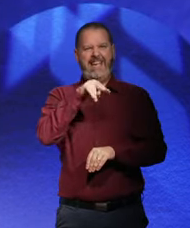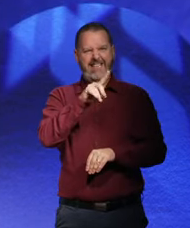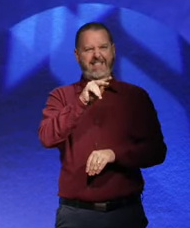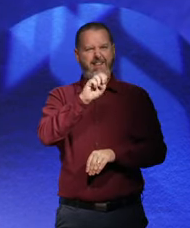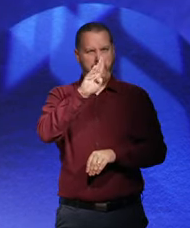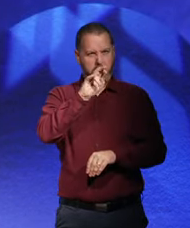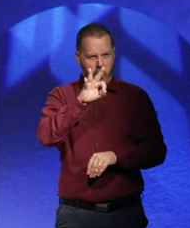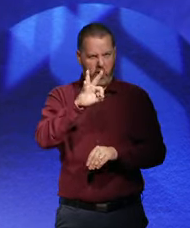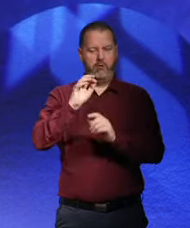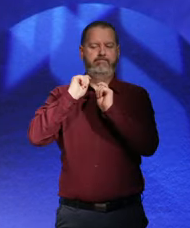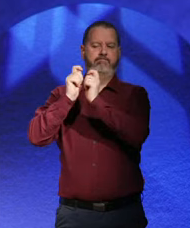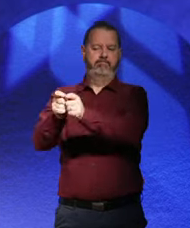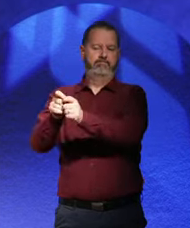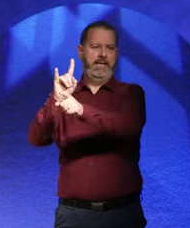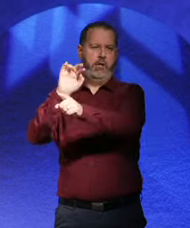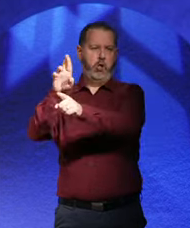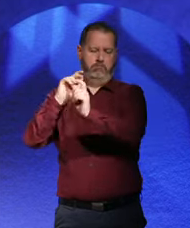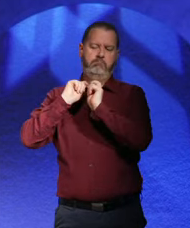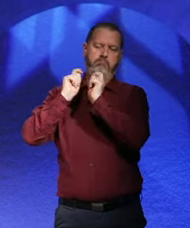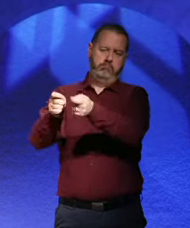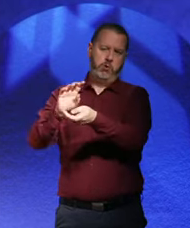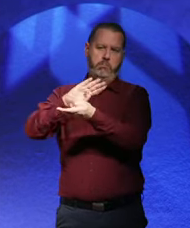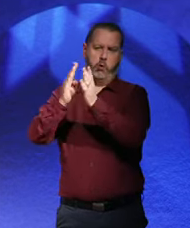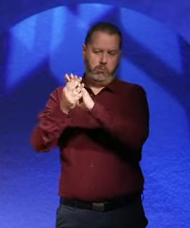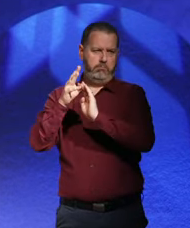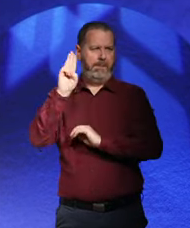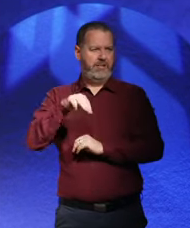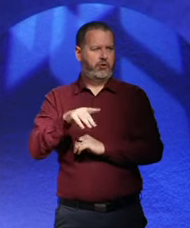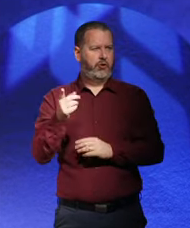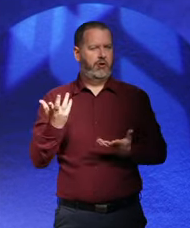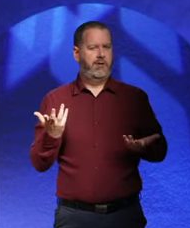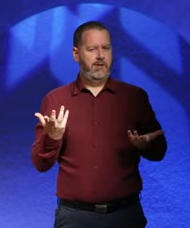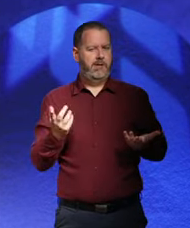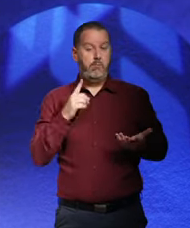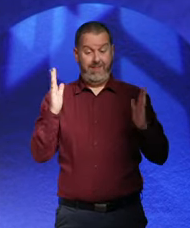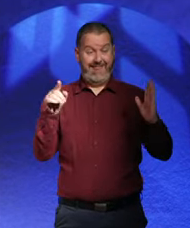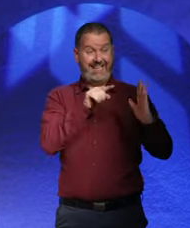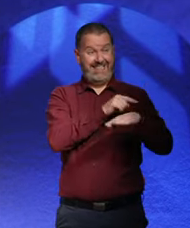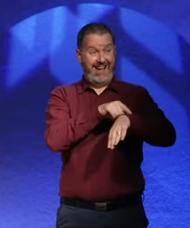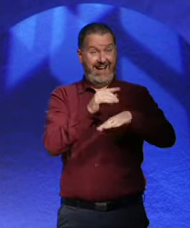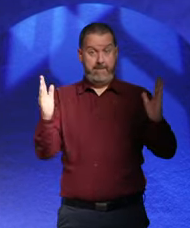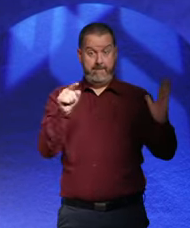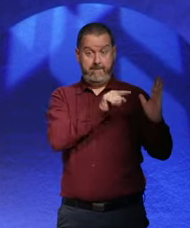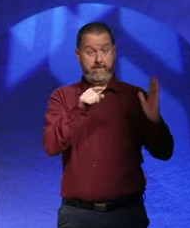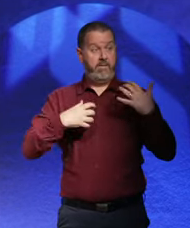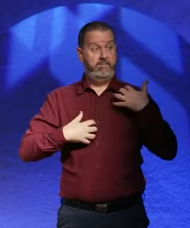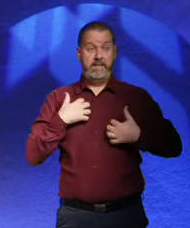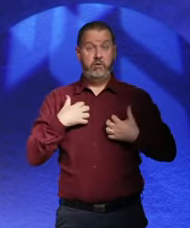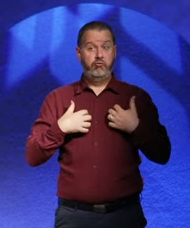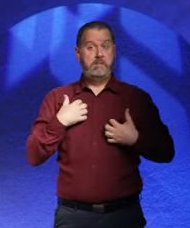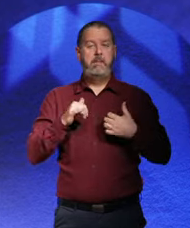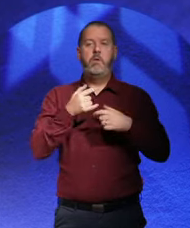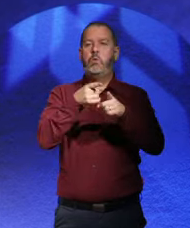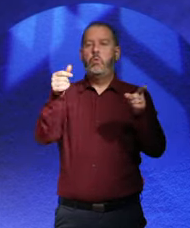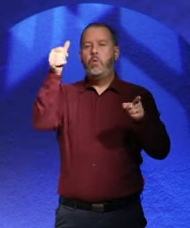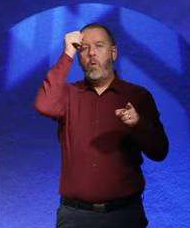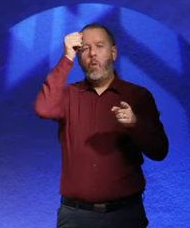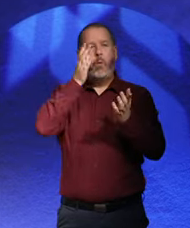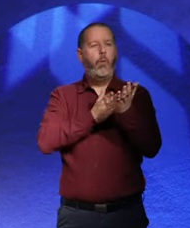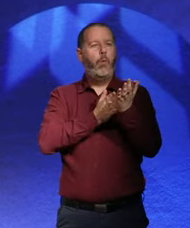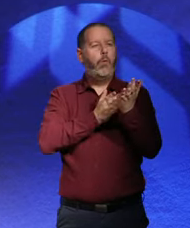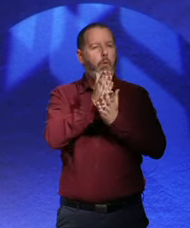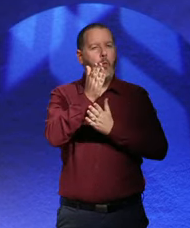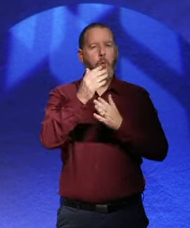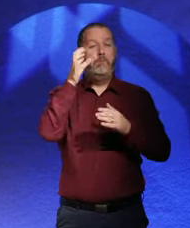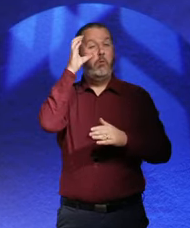as the chancellor. So it's a fascinating period. I think people probably may know it through things like